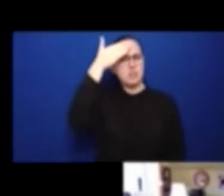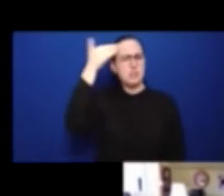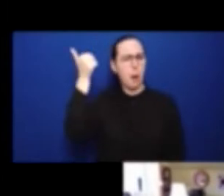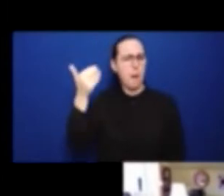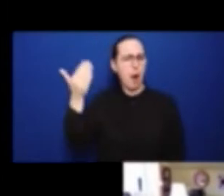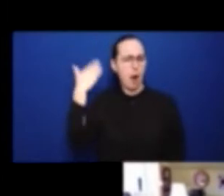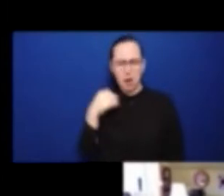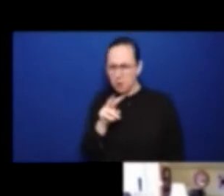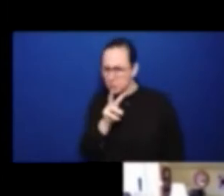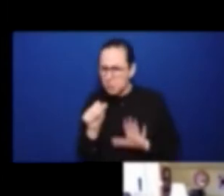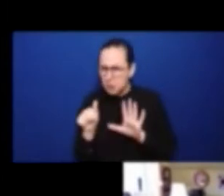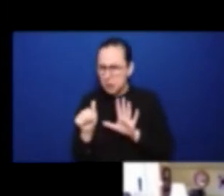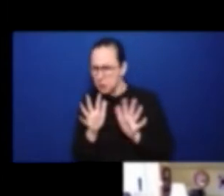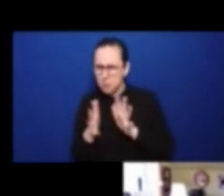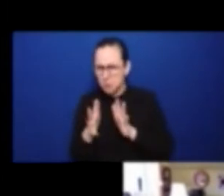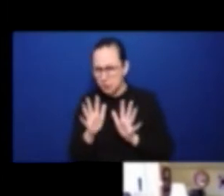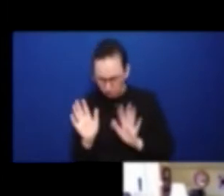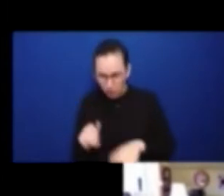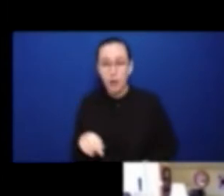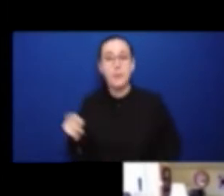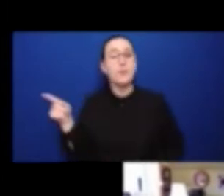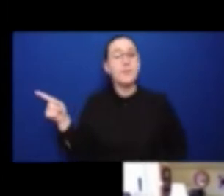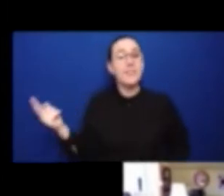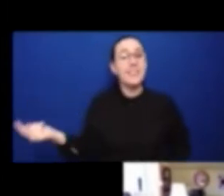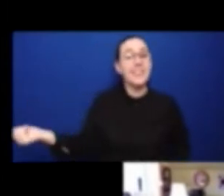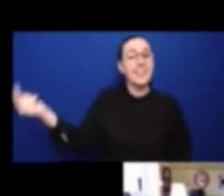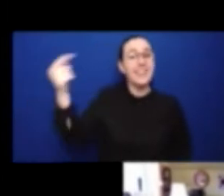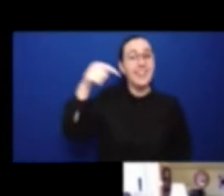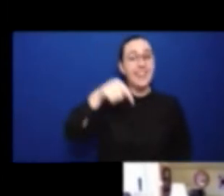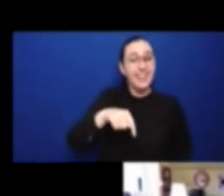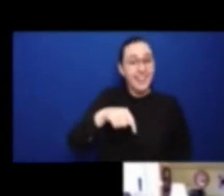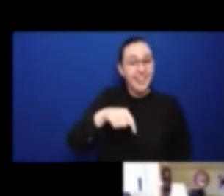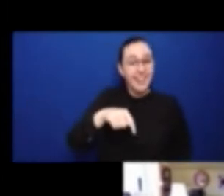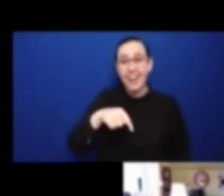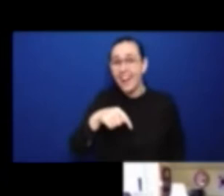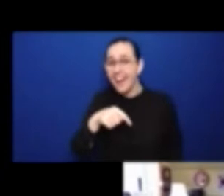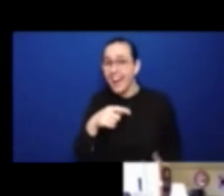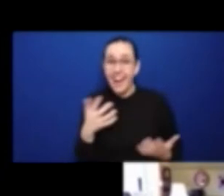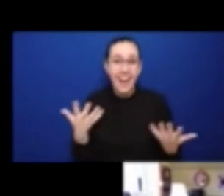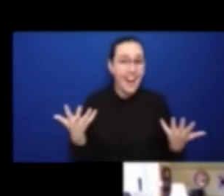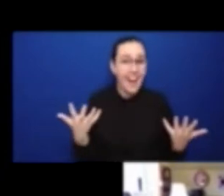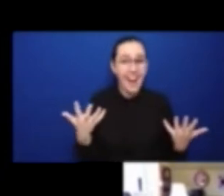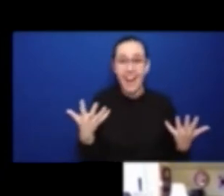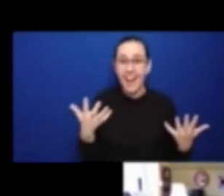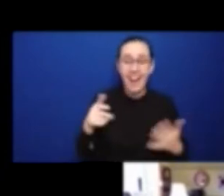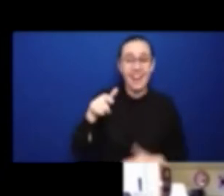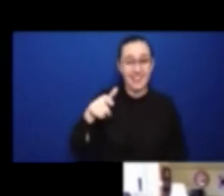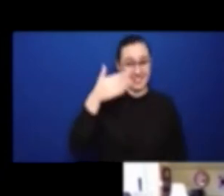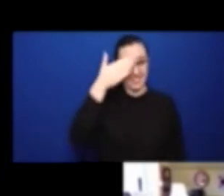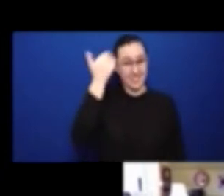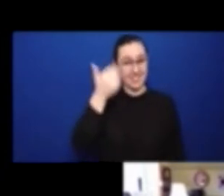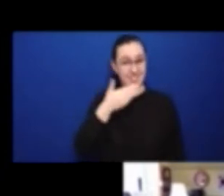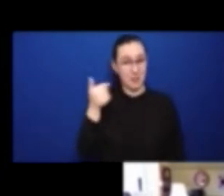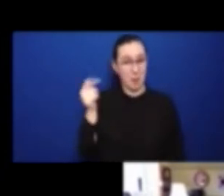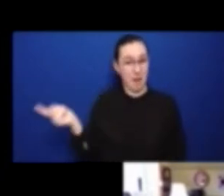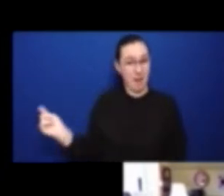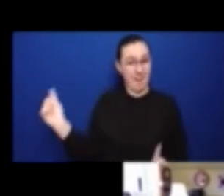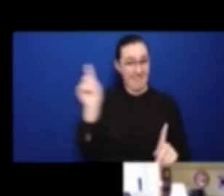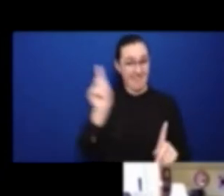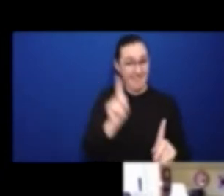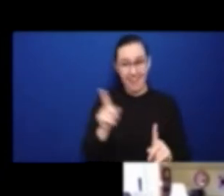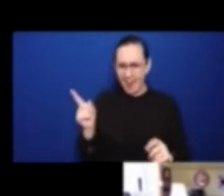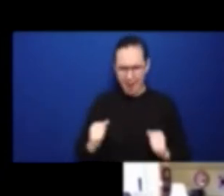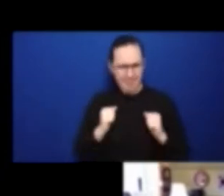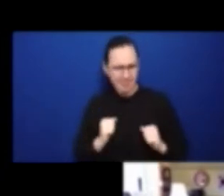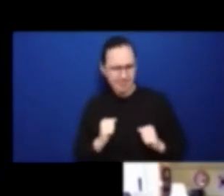the wilds of the Canadian prairie in the summer to talk about the CRPD with disability